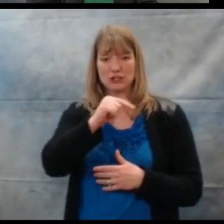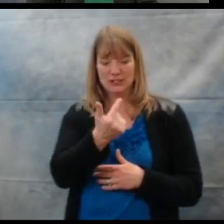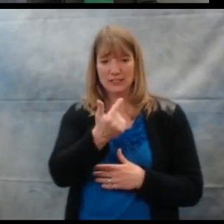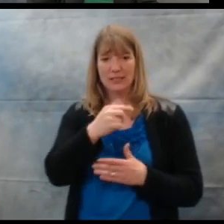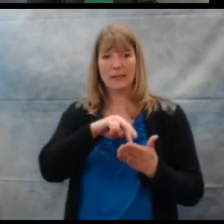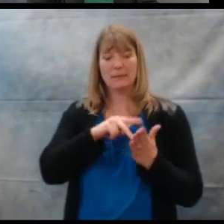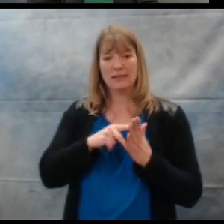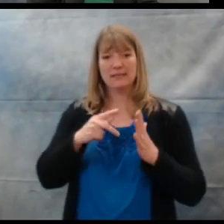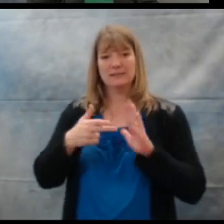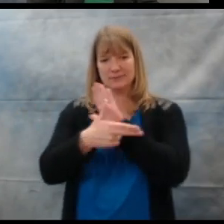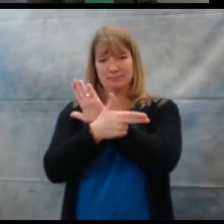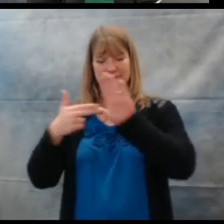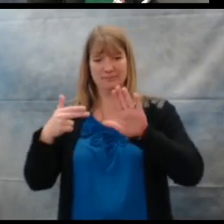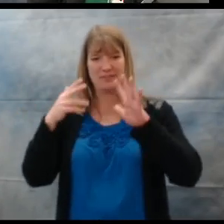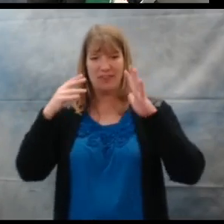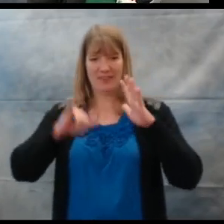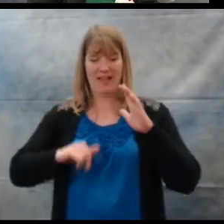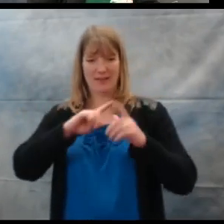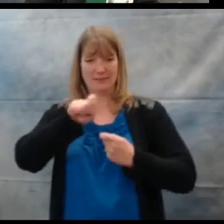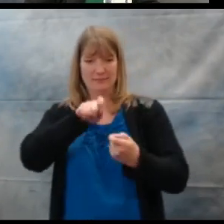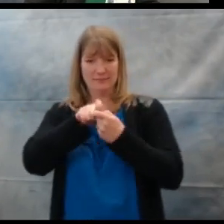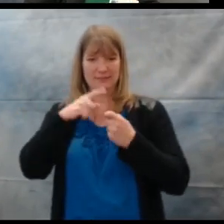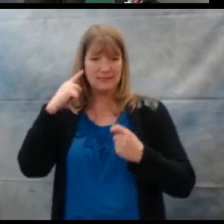the label between the sound.